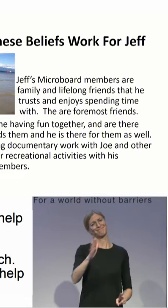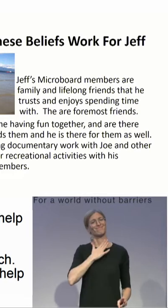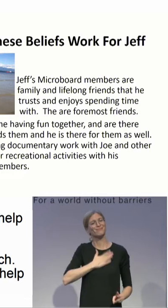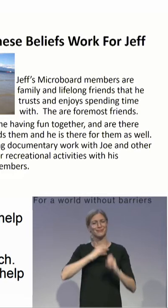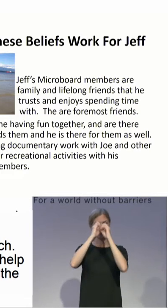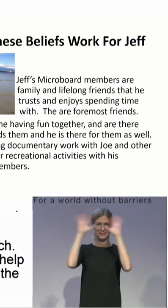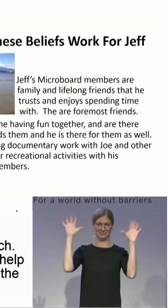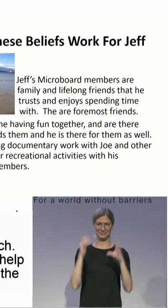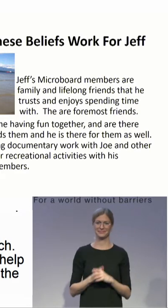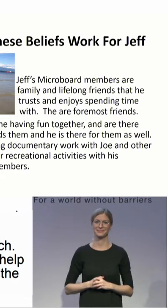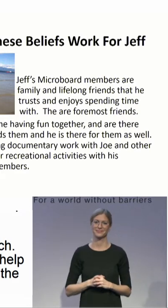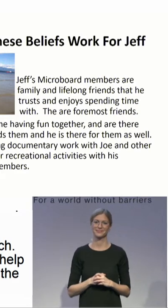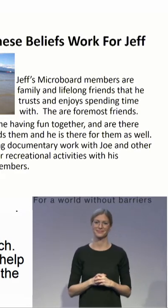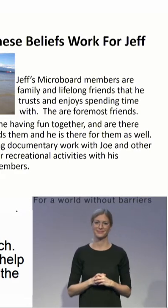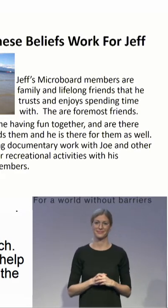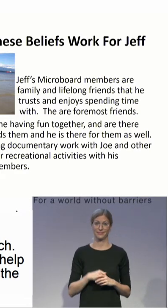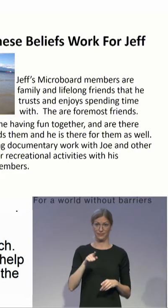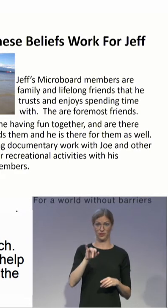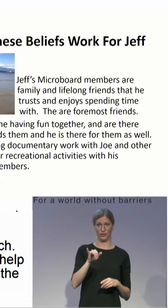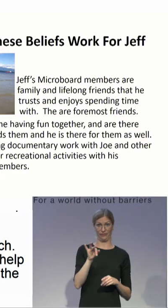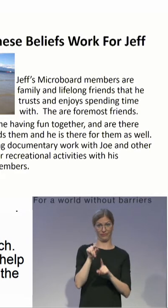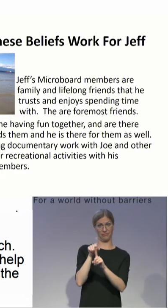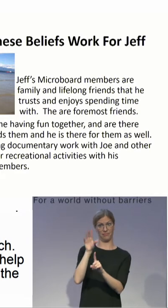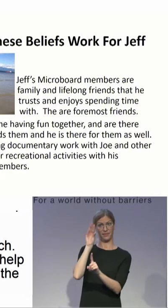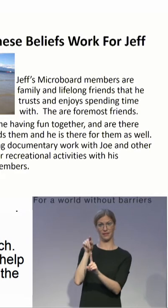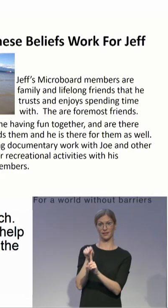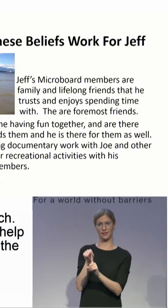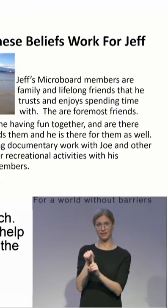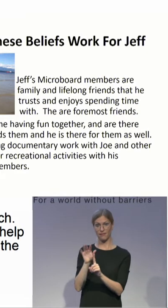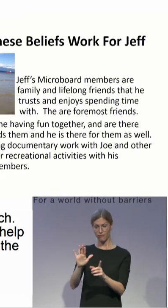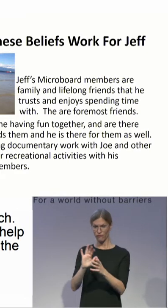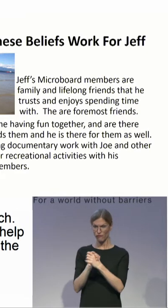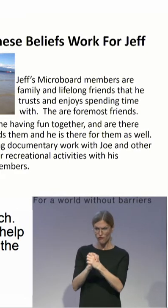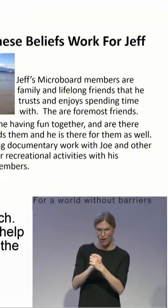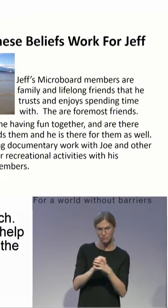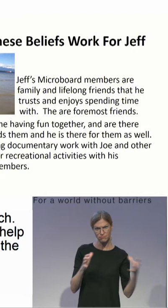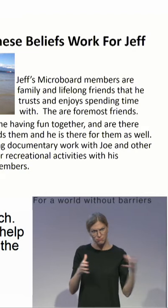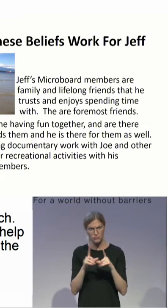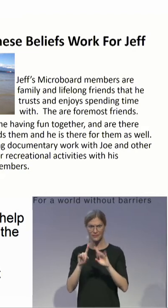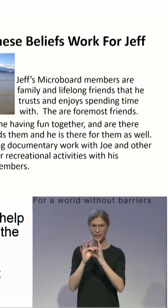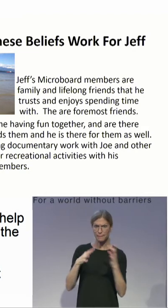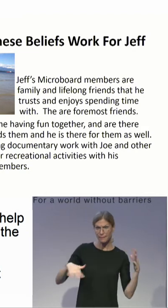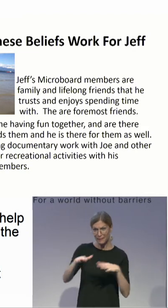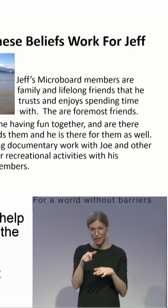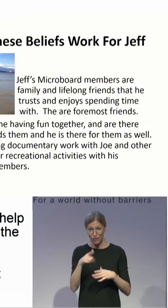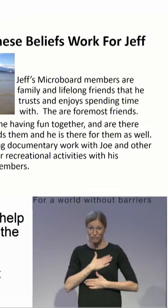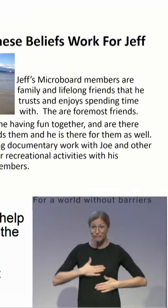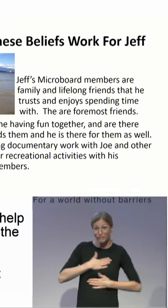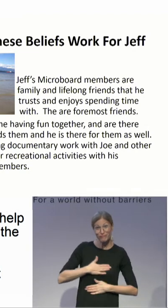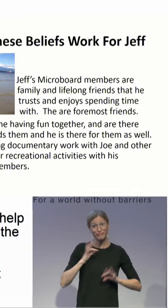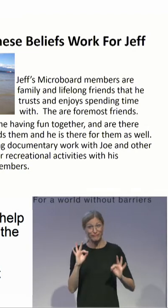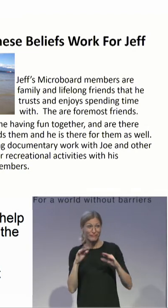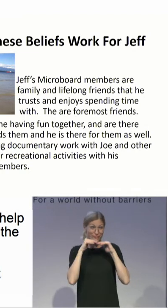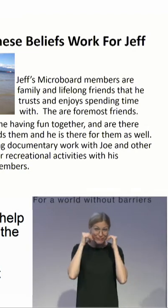family and lifelong friends. And they spend time having fun together. And they also brainstorm together. And they do activities together,